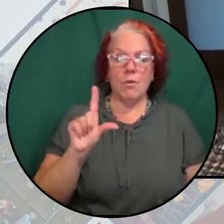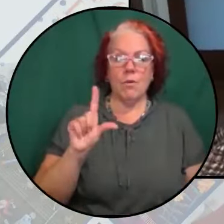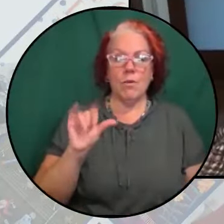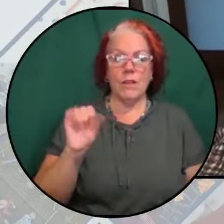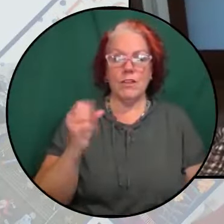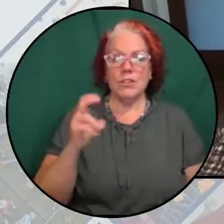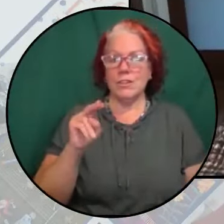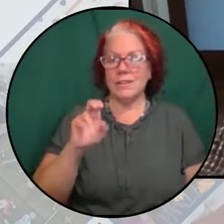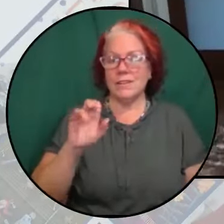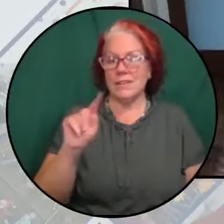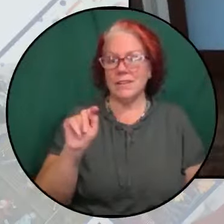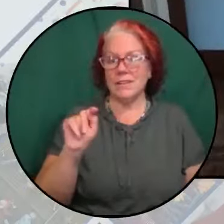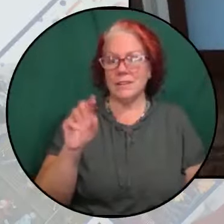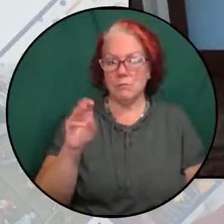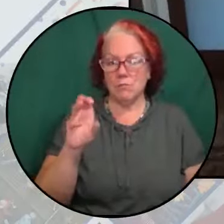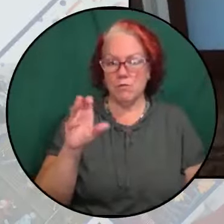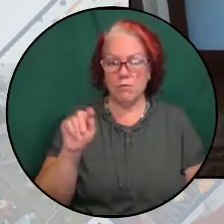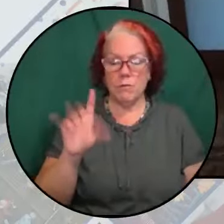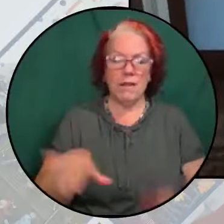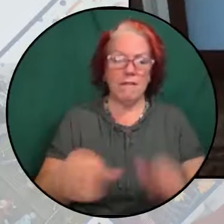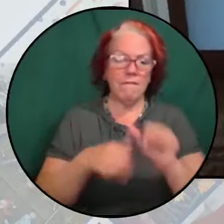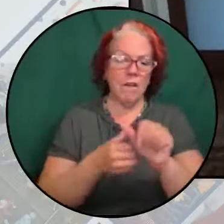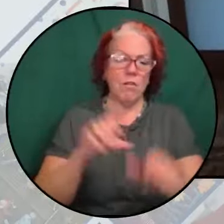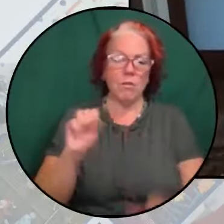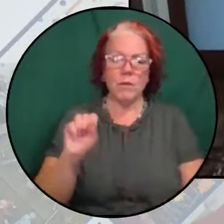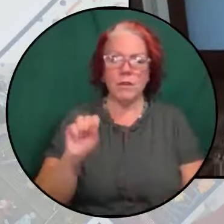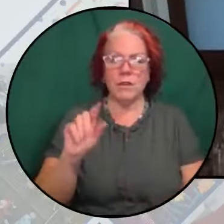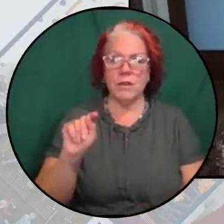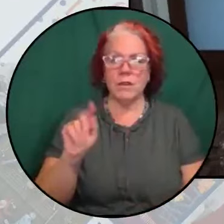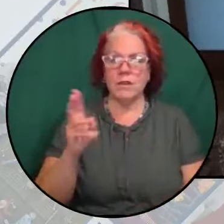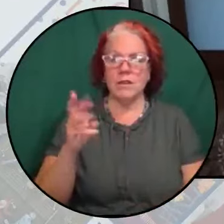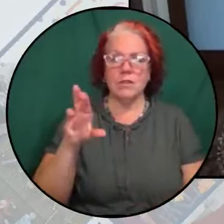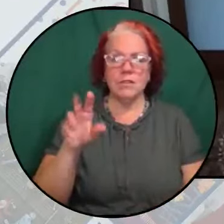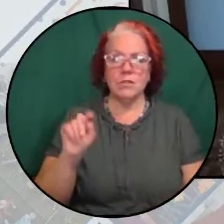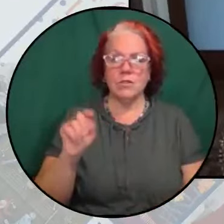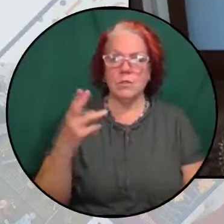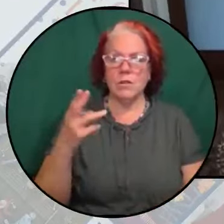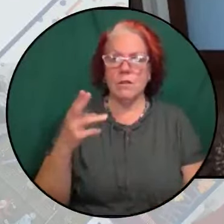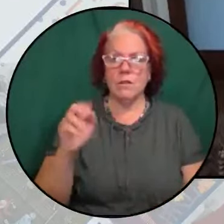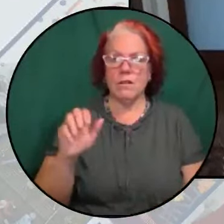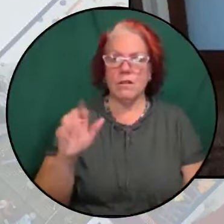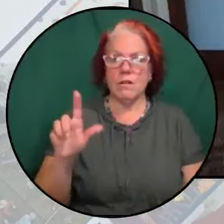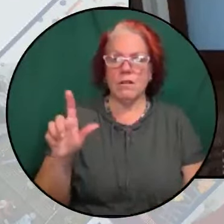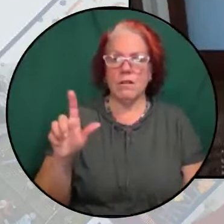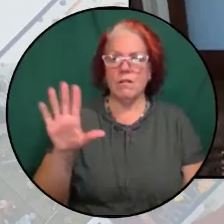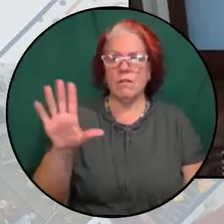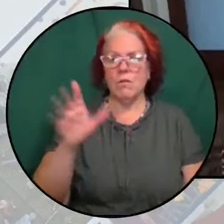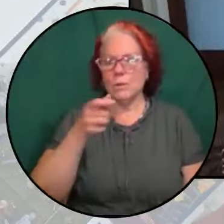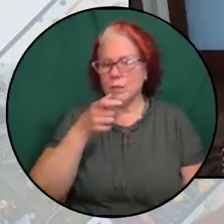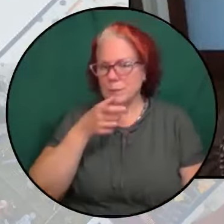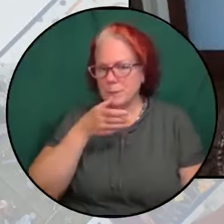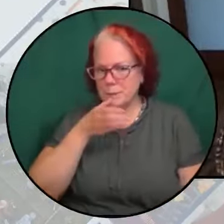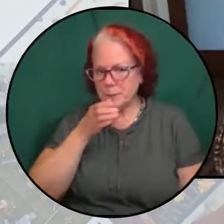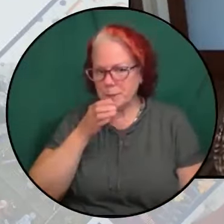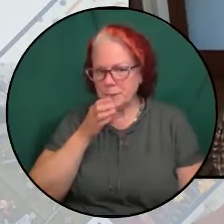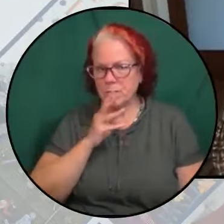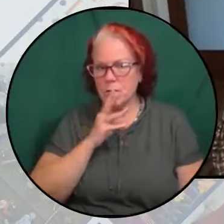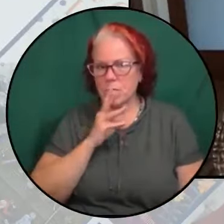following Stuart Hall's and his... Let me take a sip of water first.